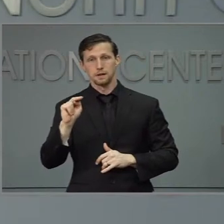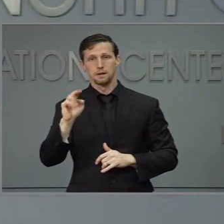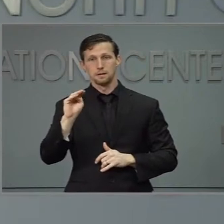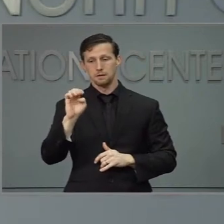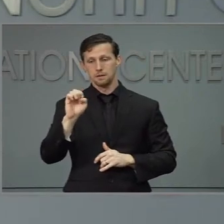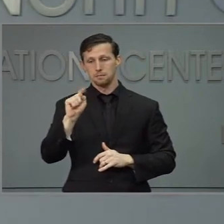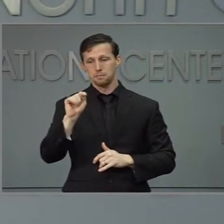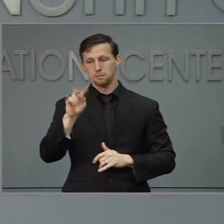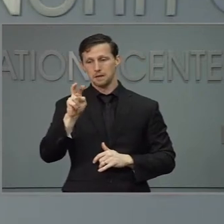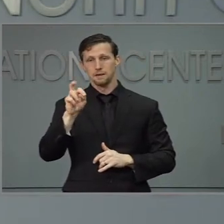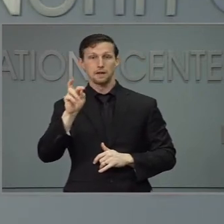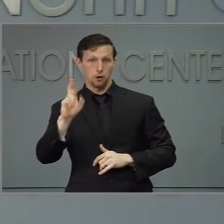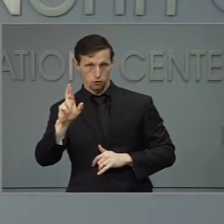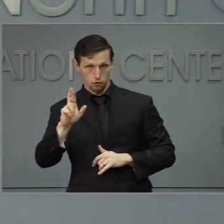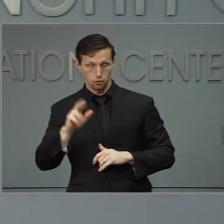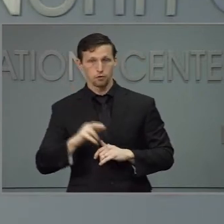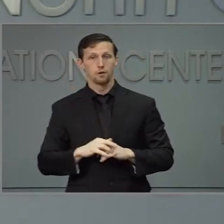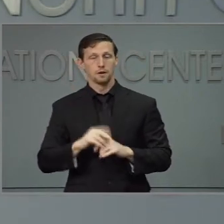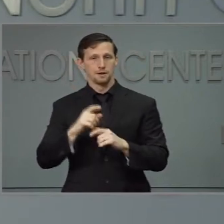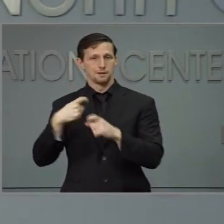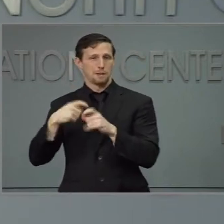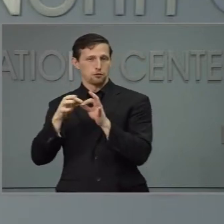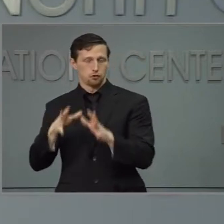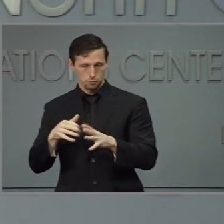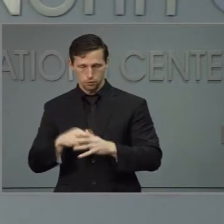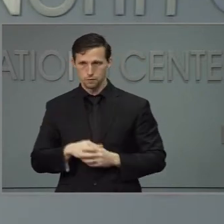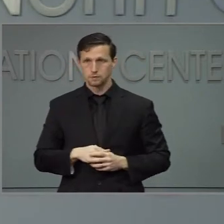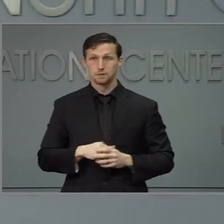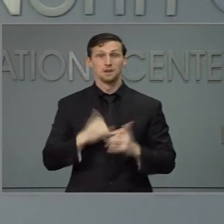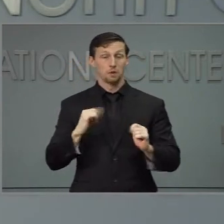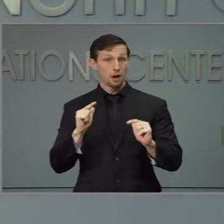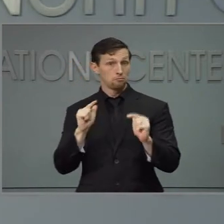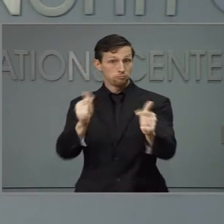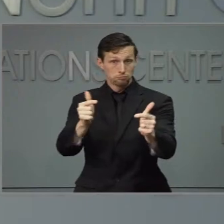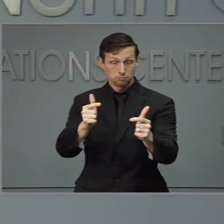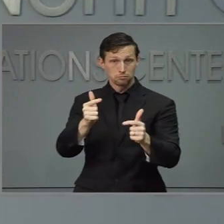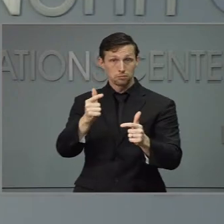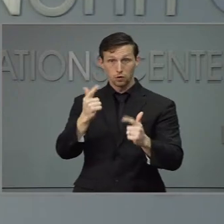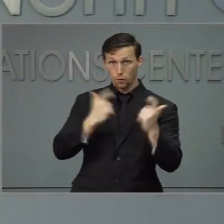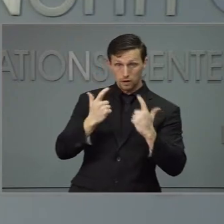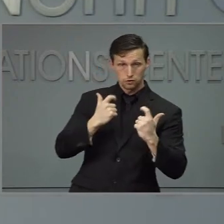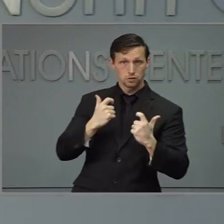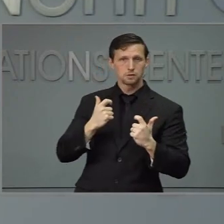you could give us your name and your organization, we would appreciate it. We'll take the first question.